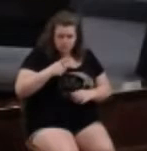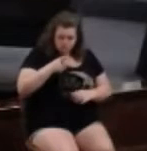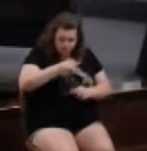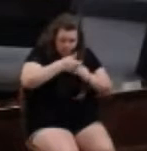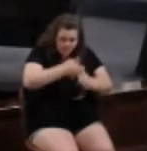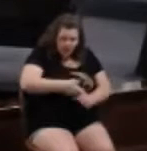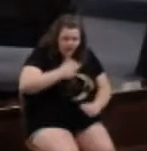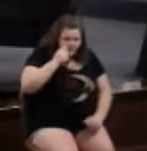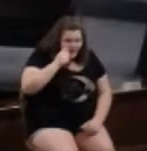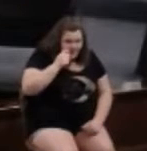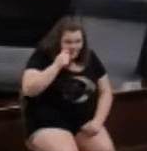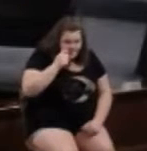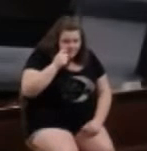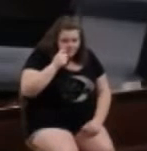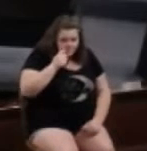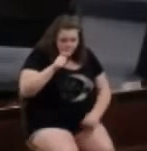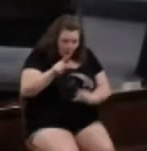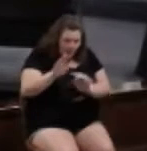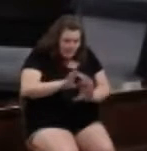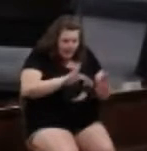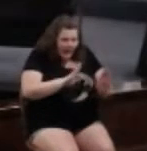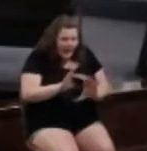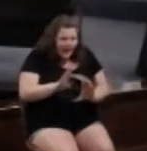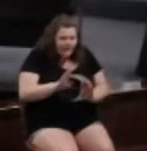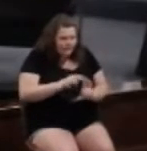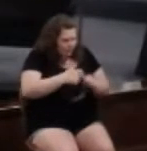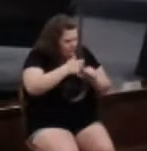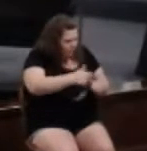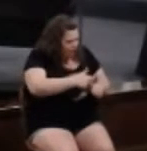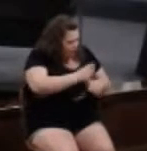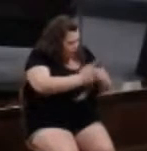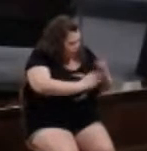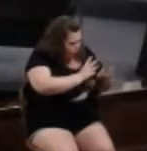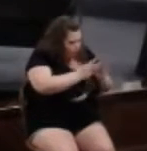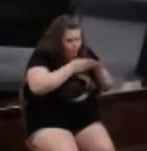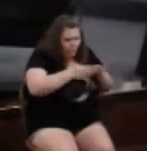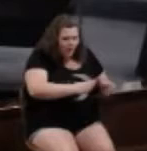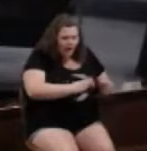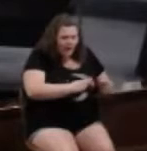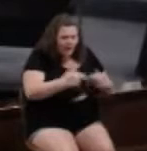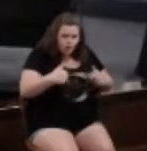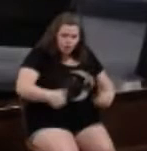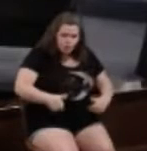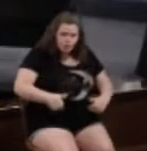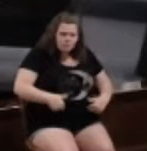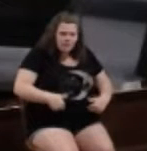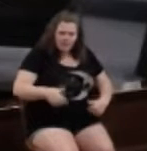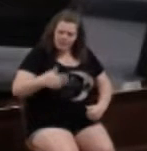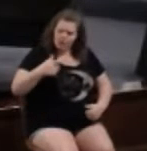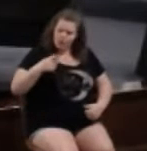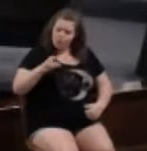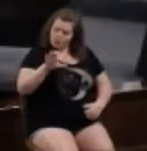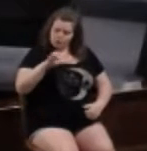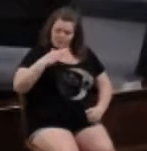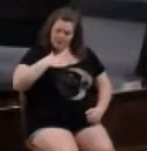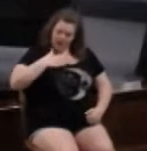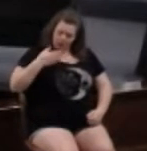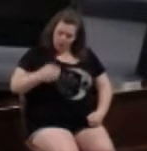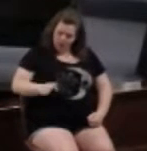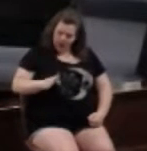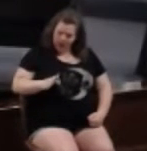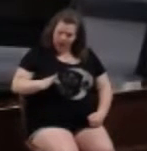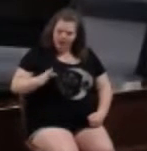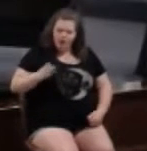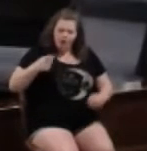behaving only in a human way? When we do things our way, when we do them our way, when we